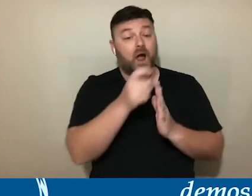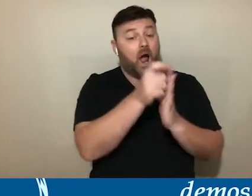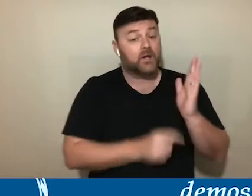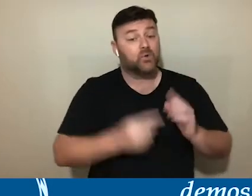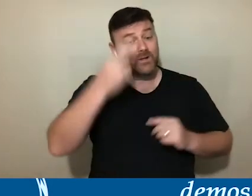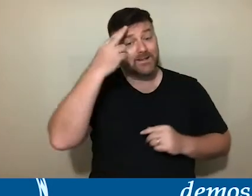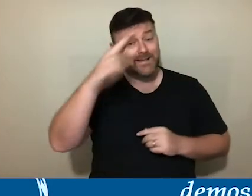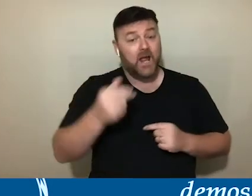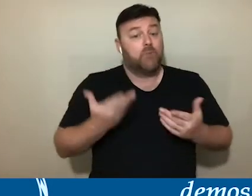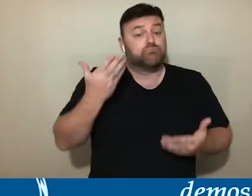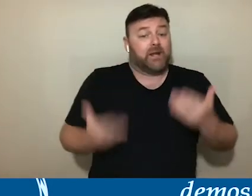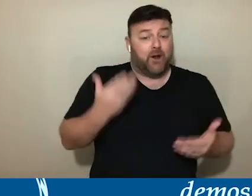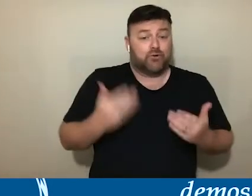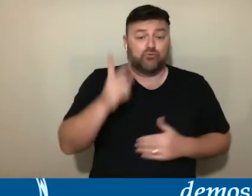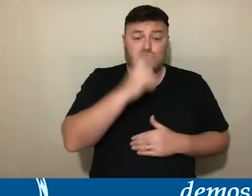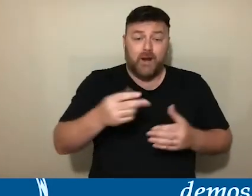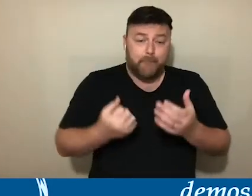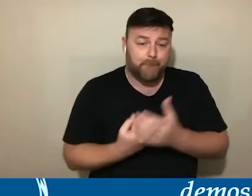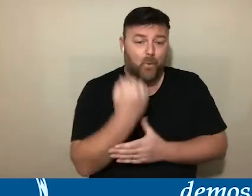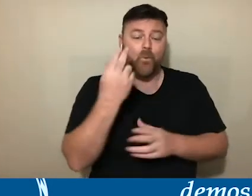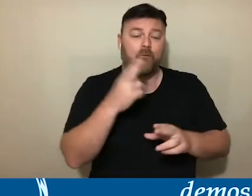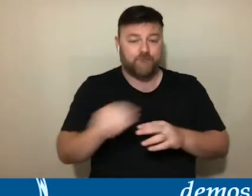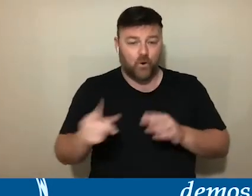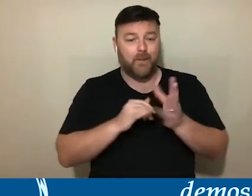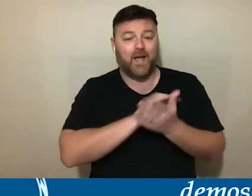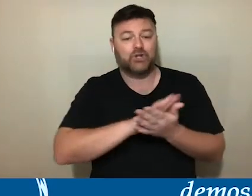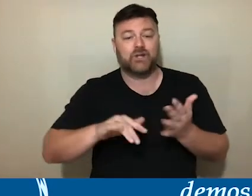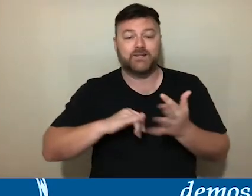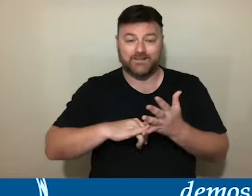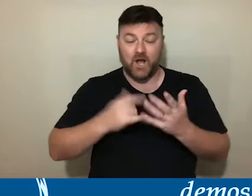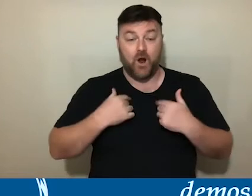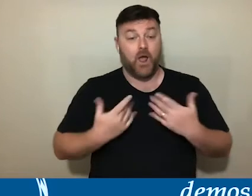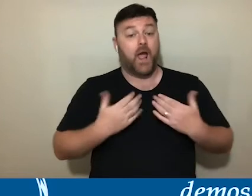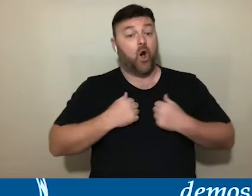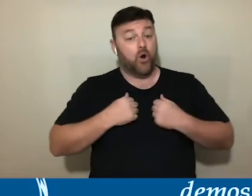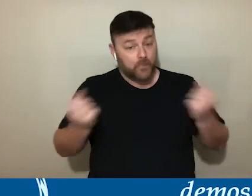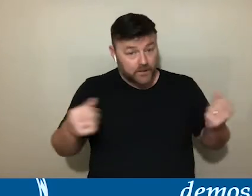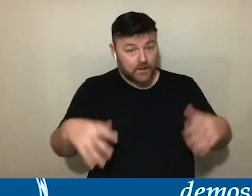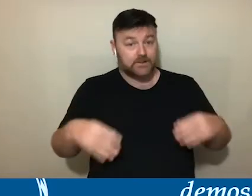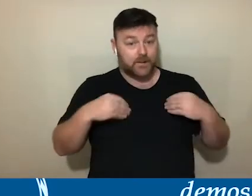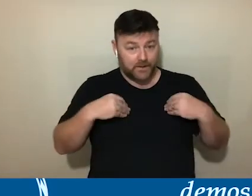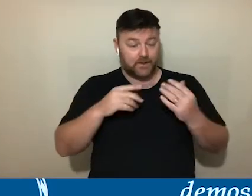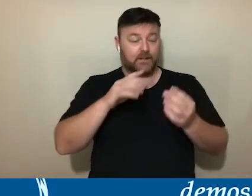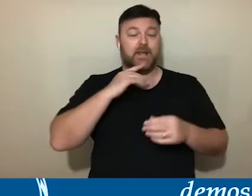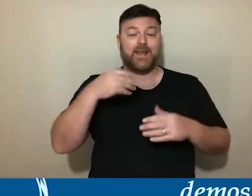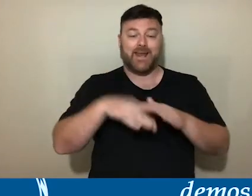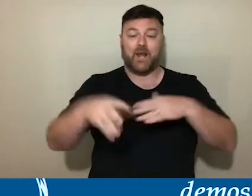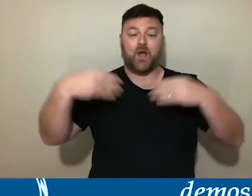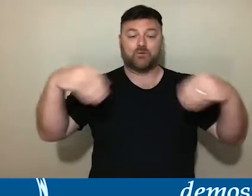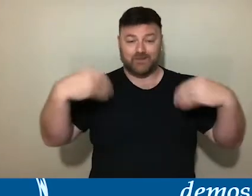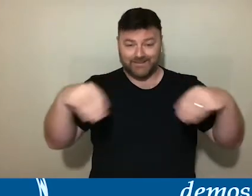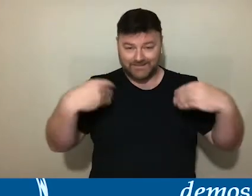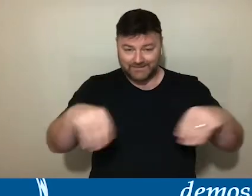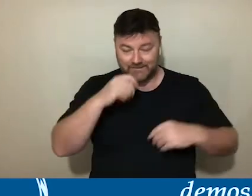Precarity Reborn from Itzauna Ashes, on the opening of a reception and identification center in Lesbos, Greece. All